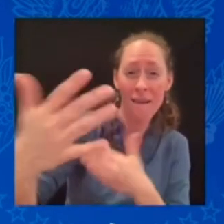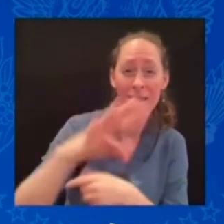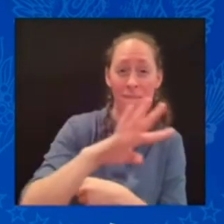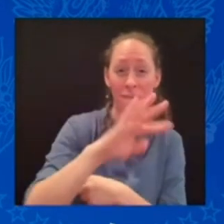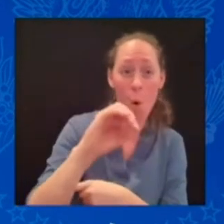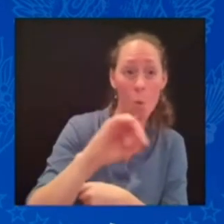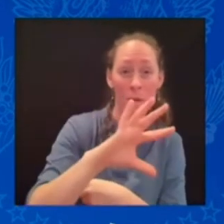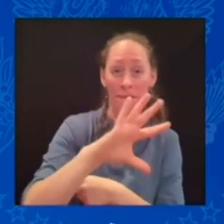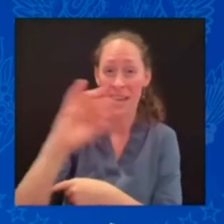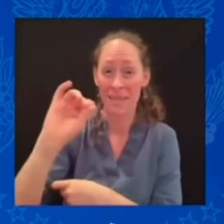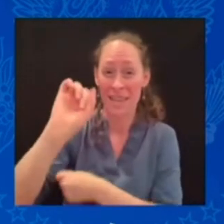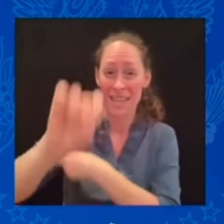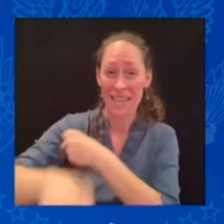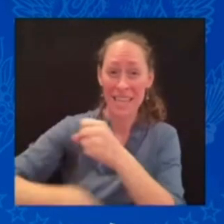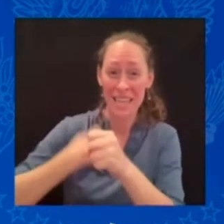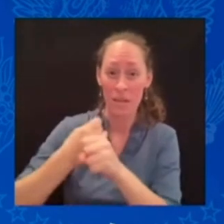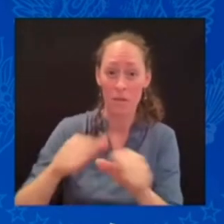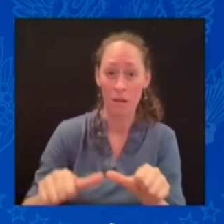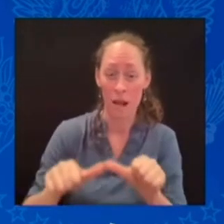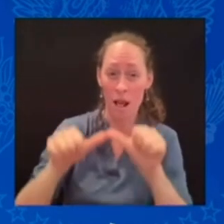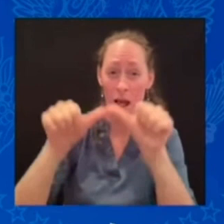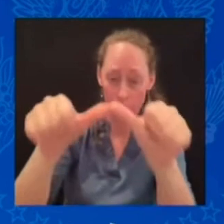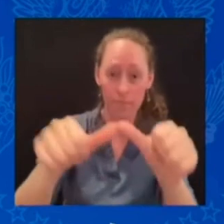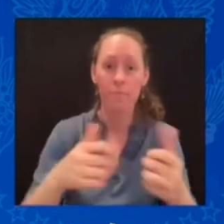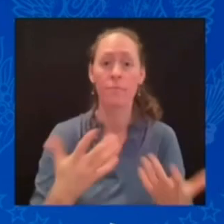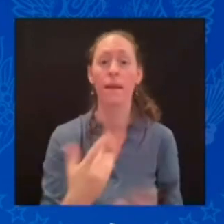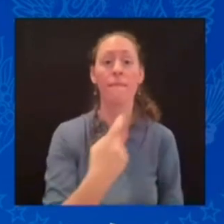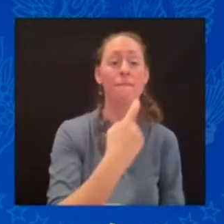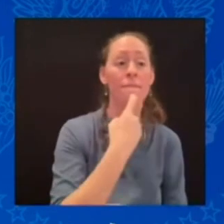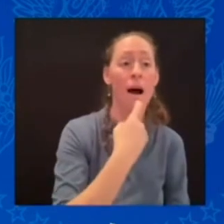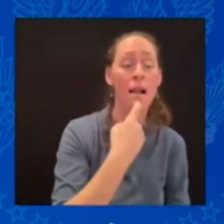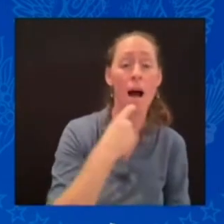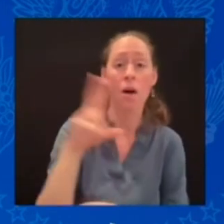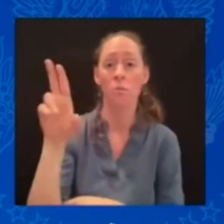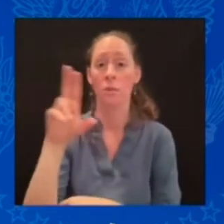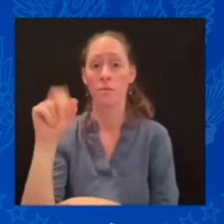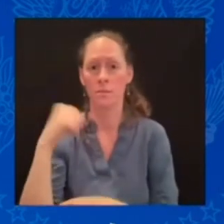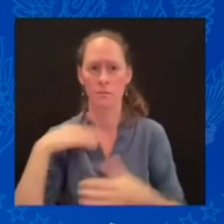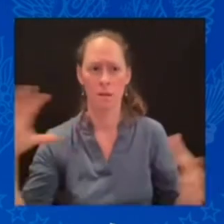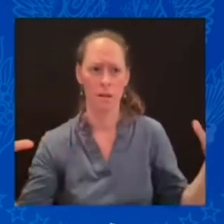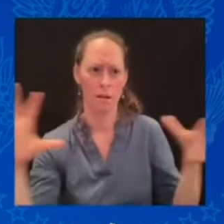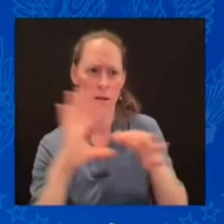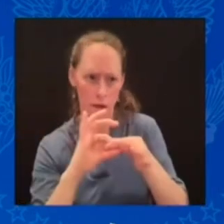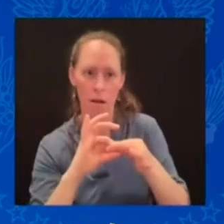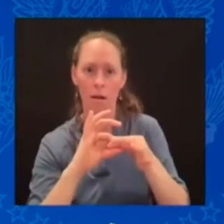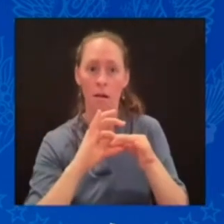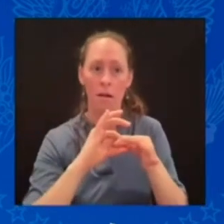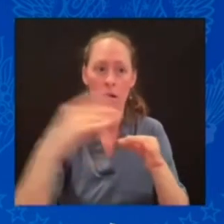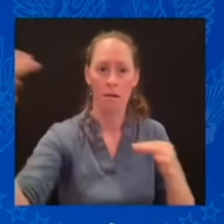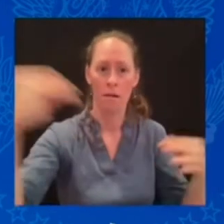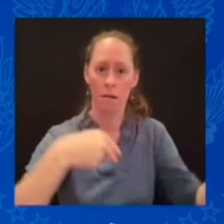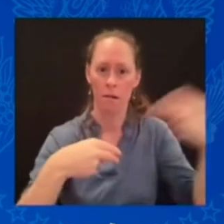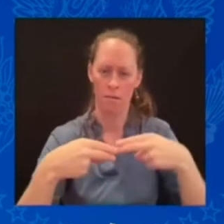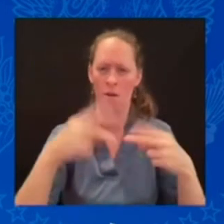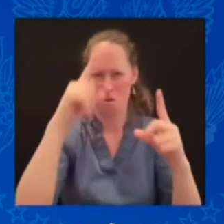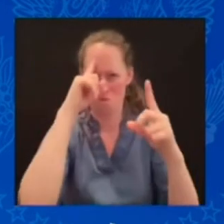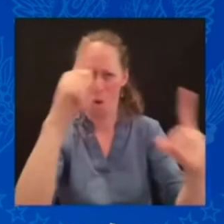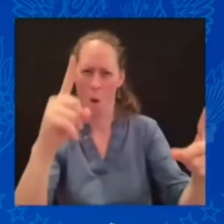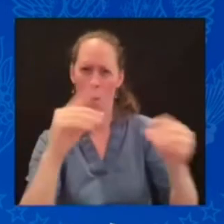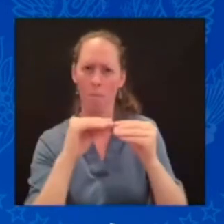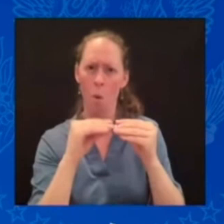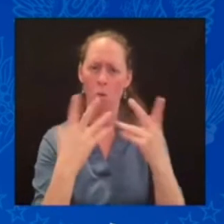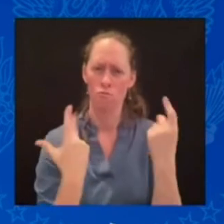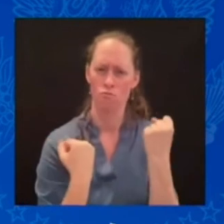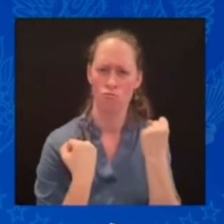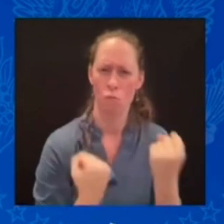are working in lockstep to set us on a stronger, safer and more secure path, not just for Europe, not just for